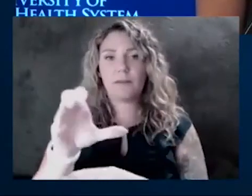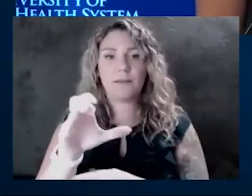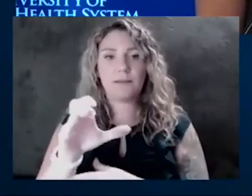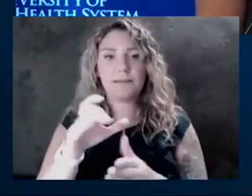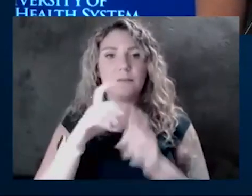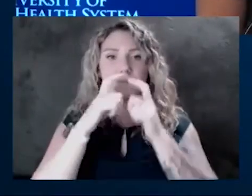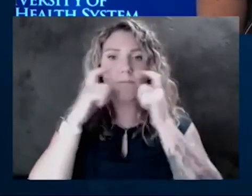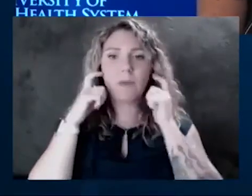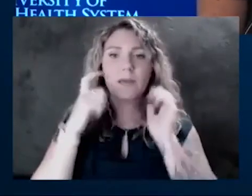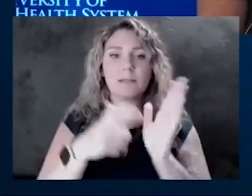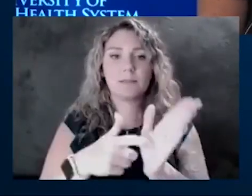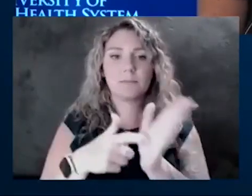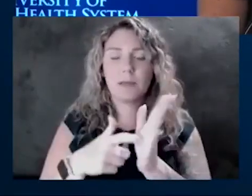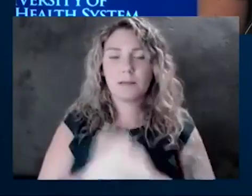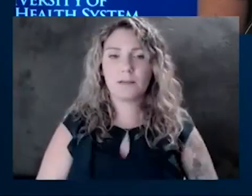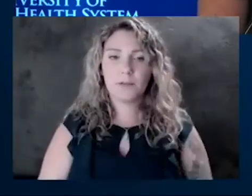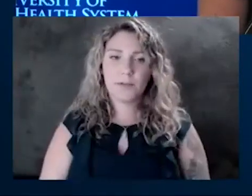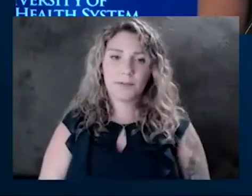your predictions?